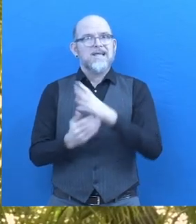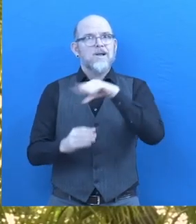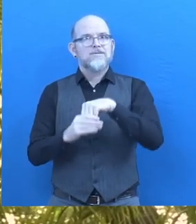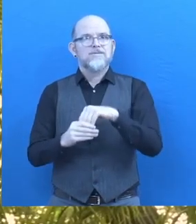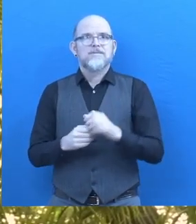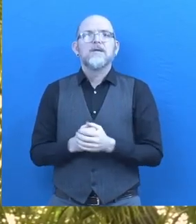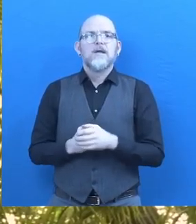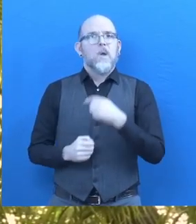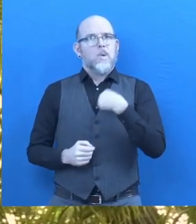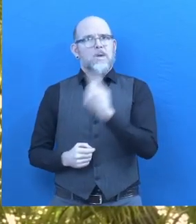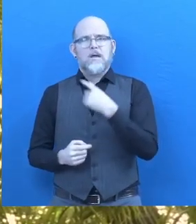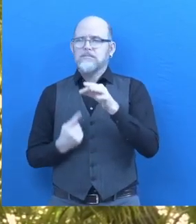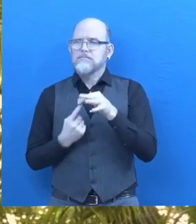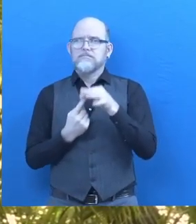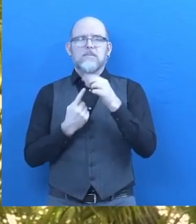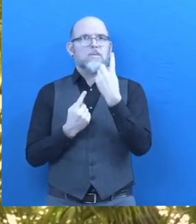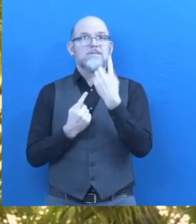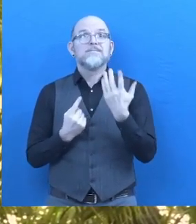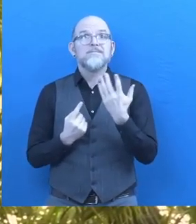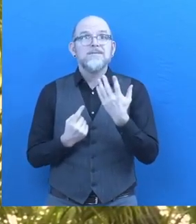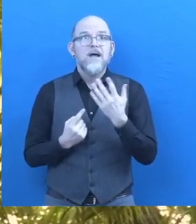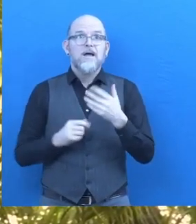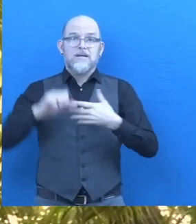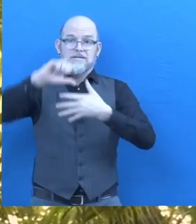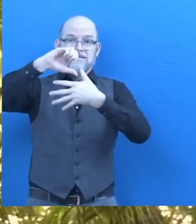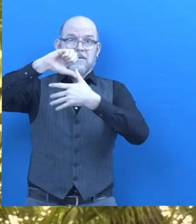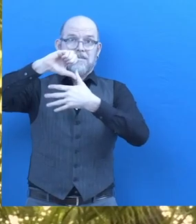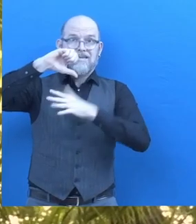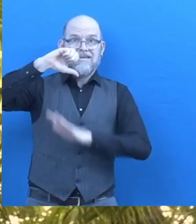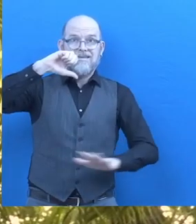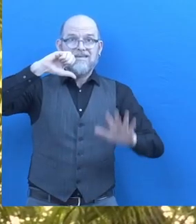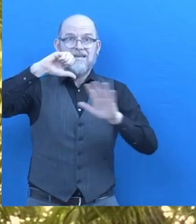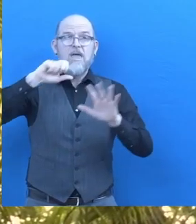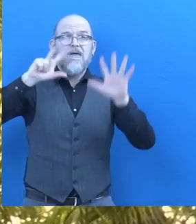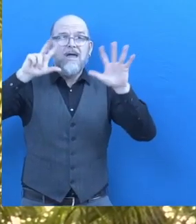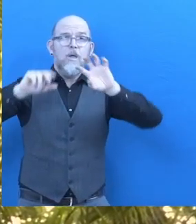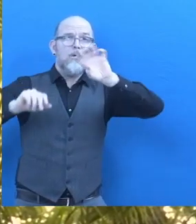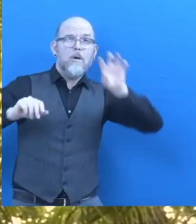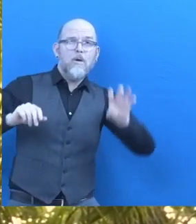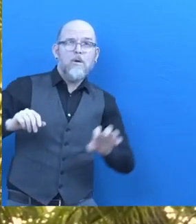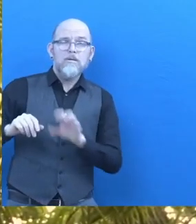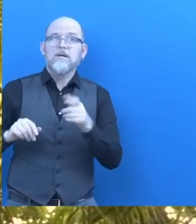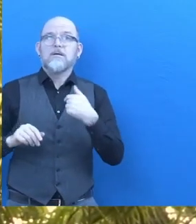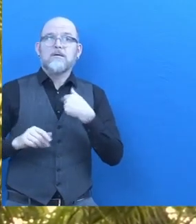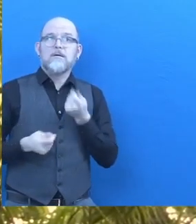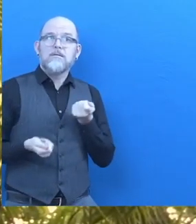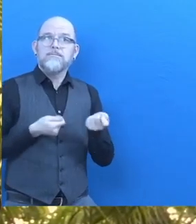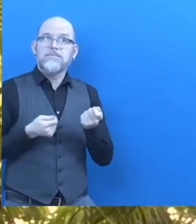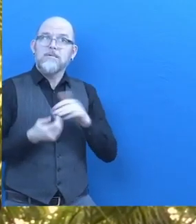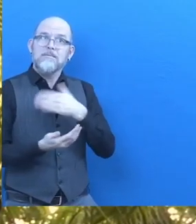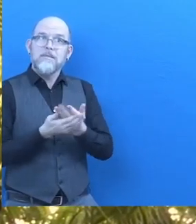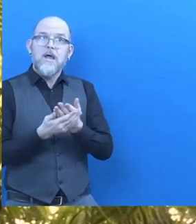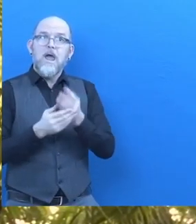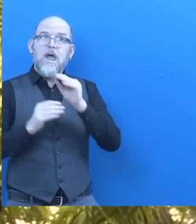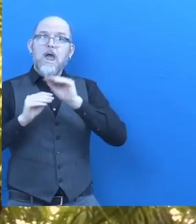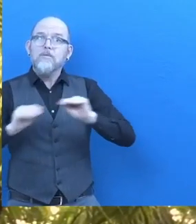We are the only organization that works in eight countries in Inter-America, addressing both education and employment for people with all types